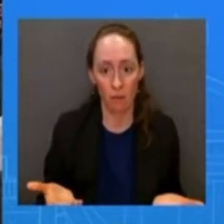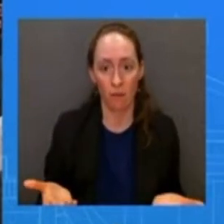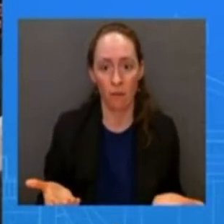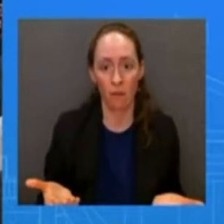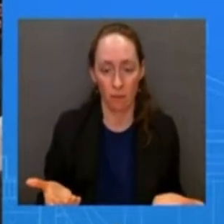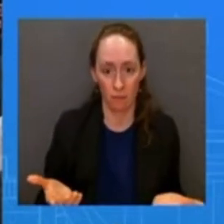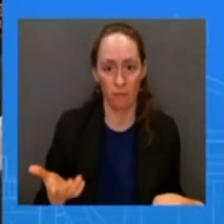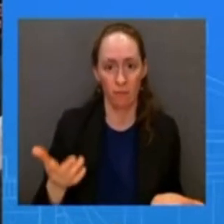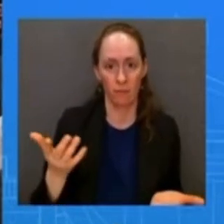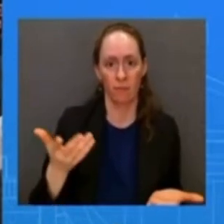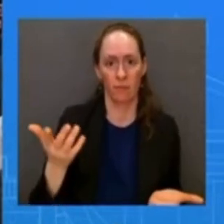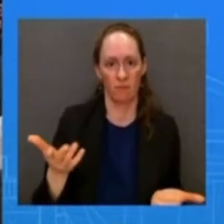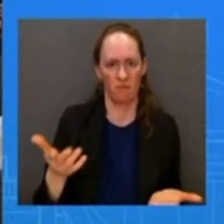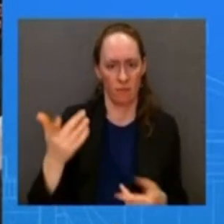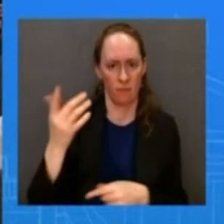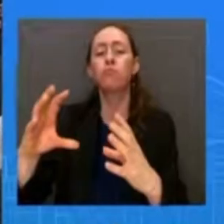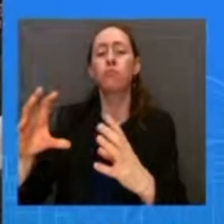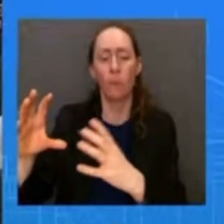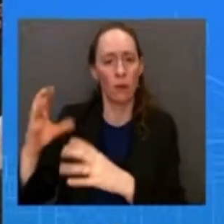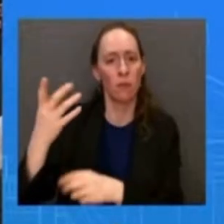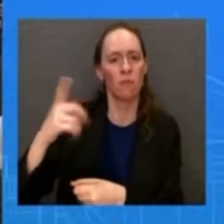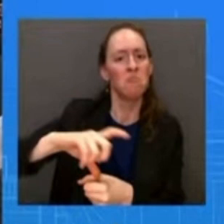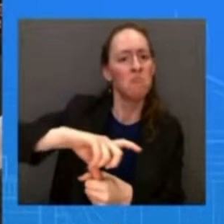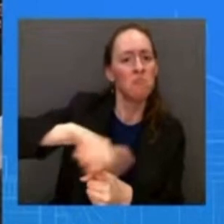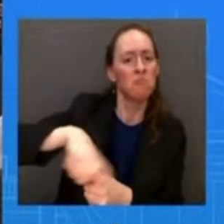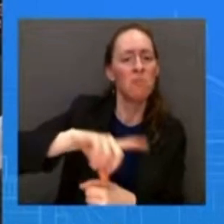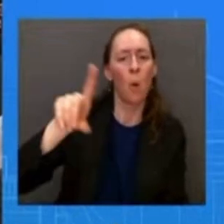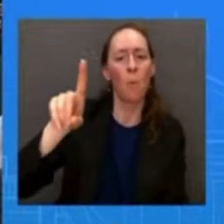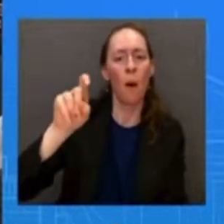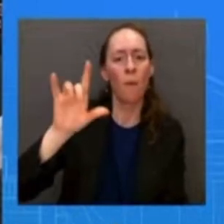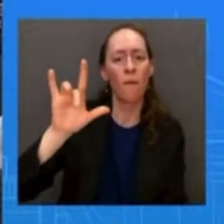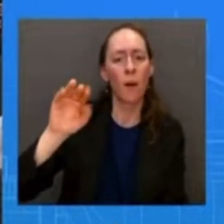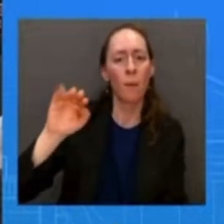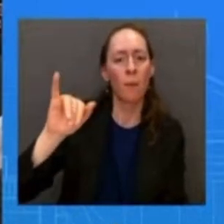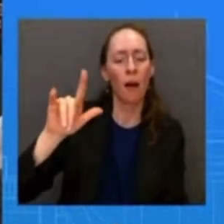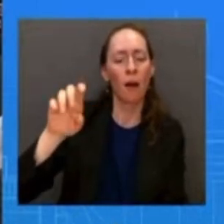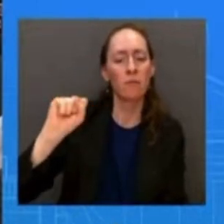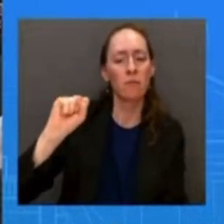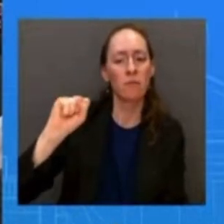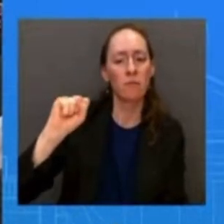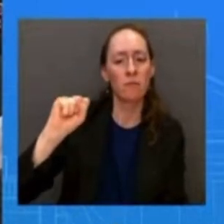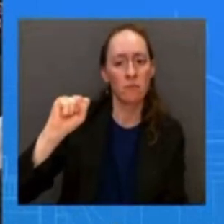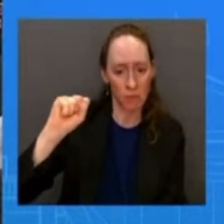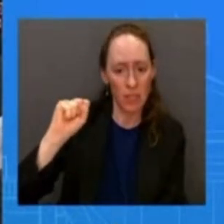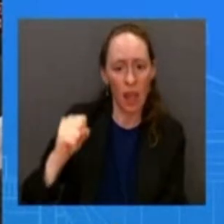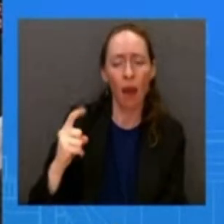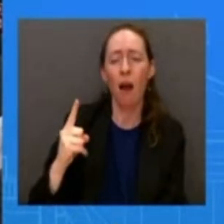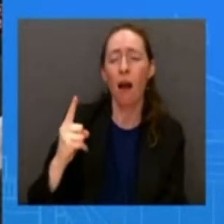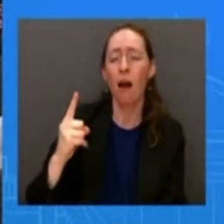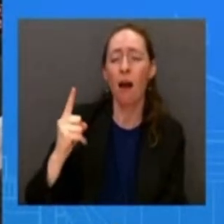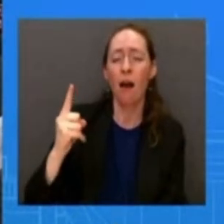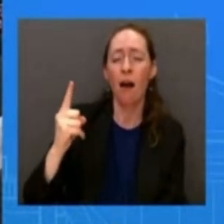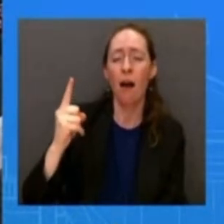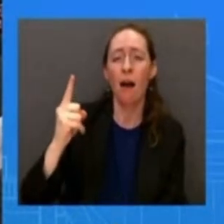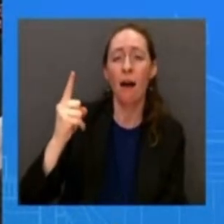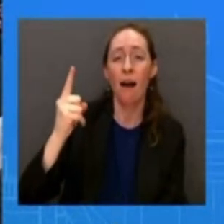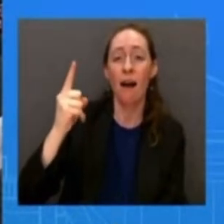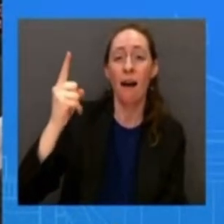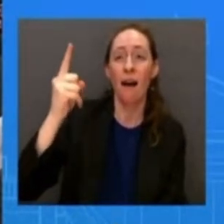two hours a day drift as far as 125 miles on the ground um if it turns out as it looks like that the